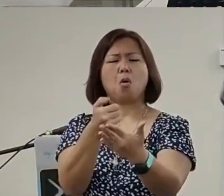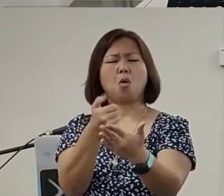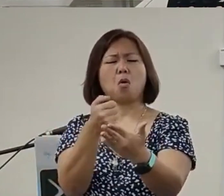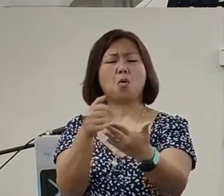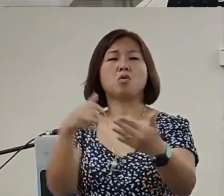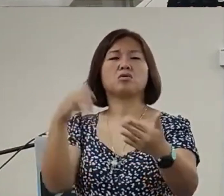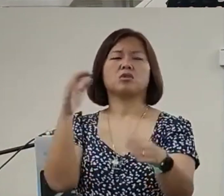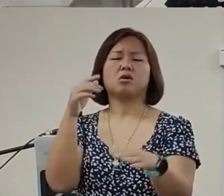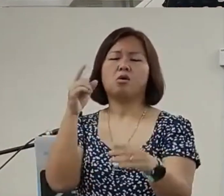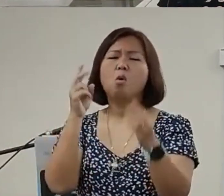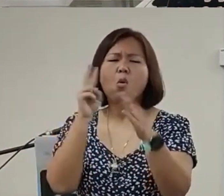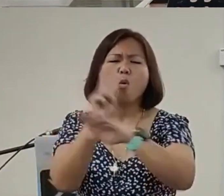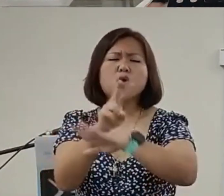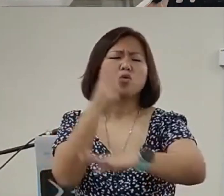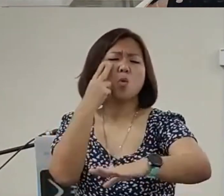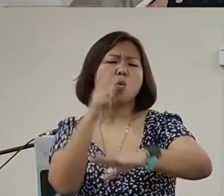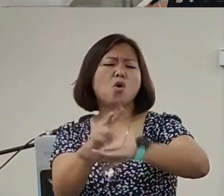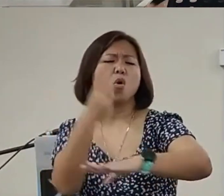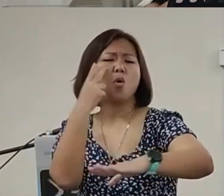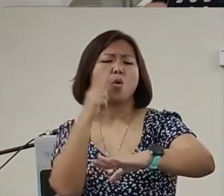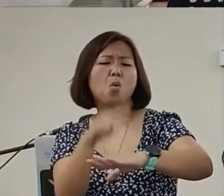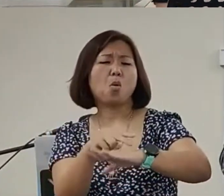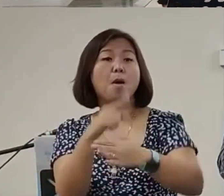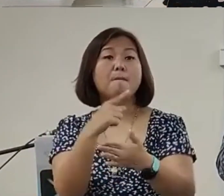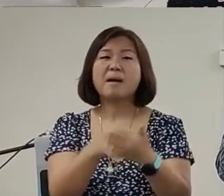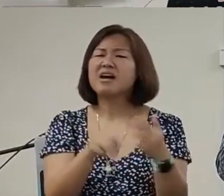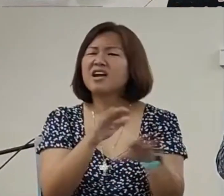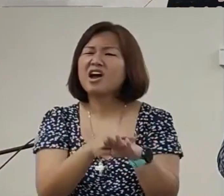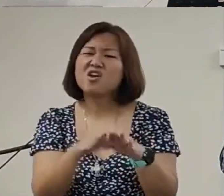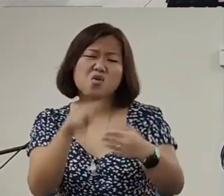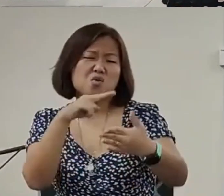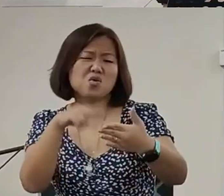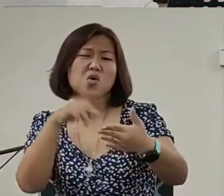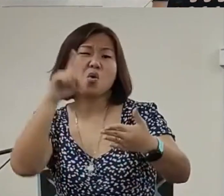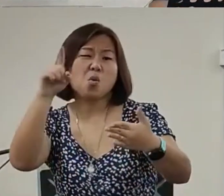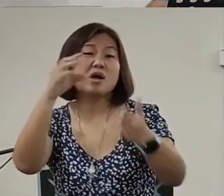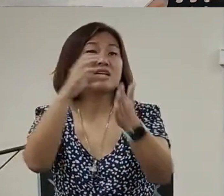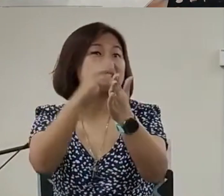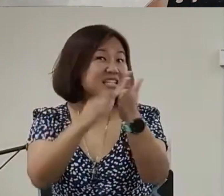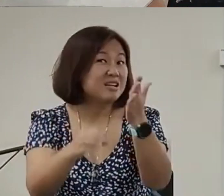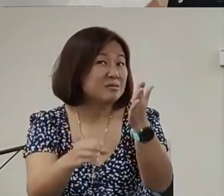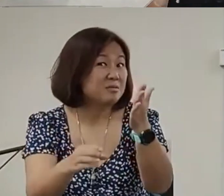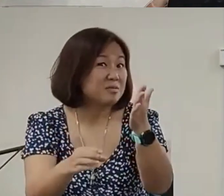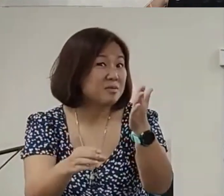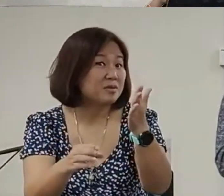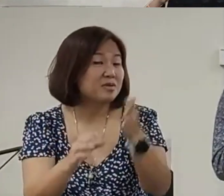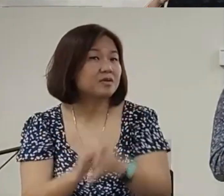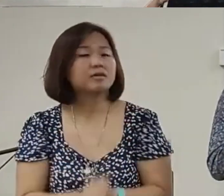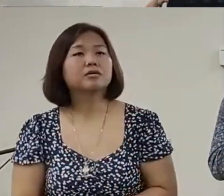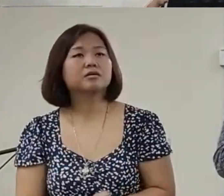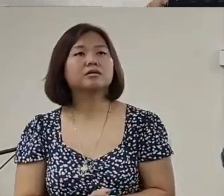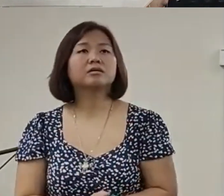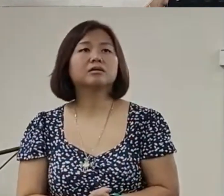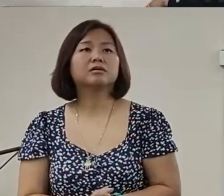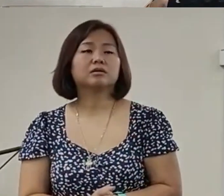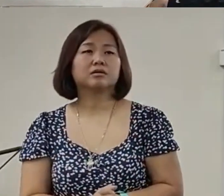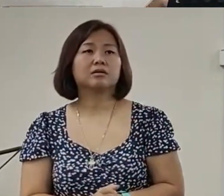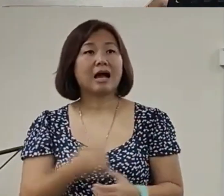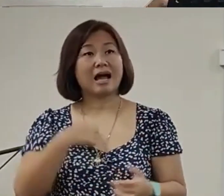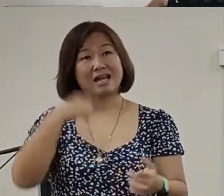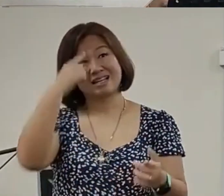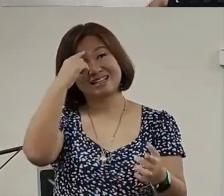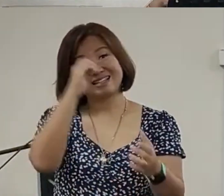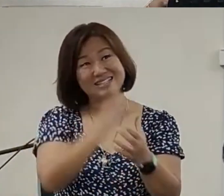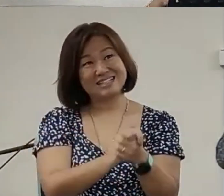can go on and on and on and onBut you can't even readOne chapter a dayI know I'm not sayingStop watching Tick TockI know it'sI believe